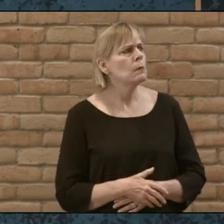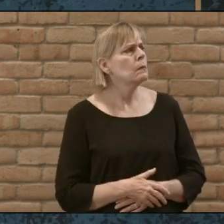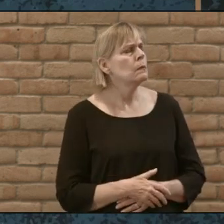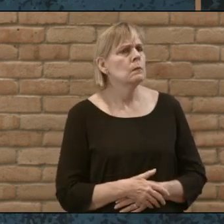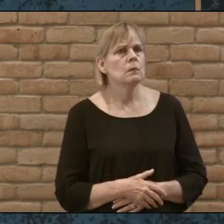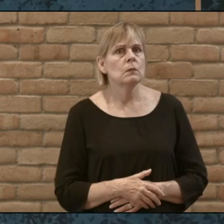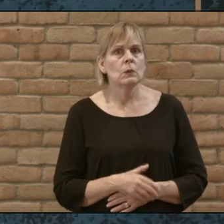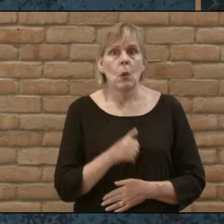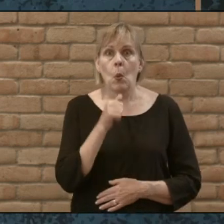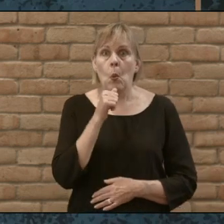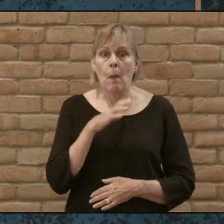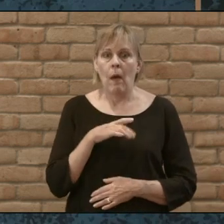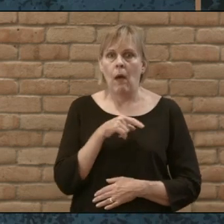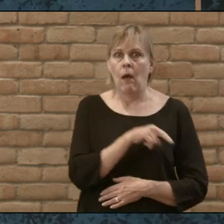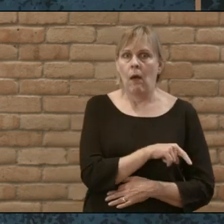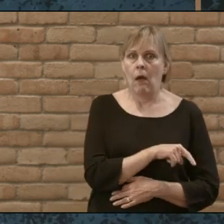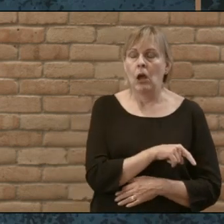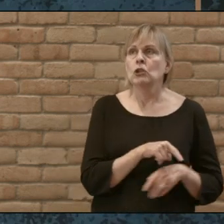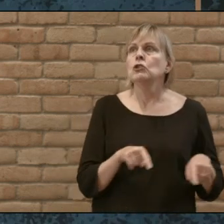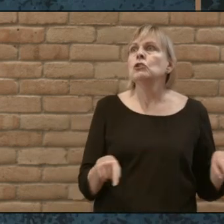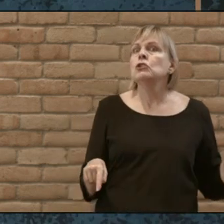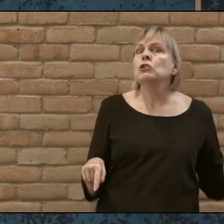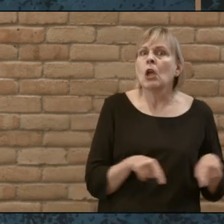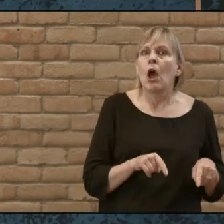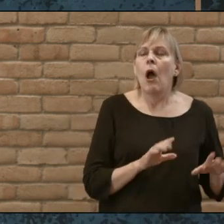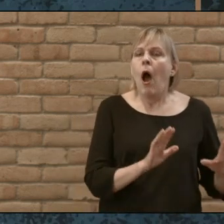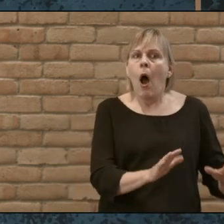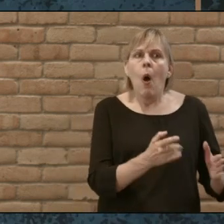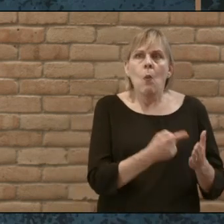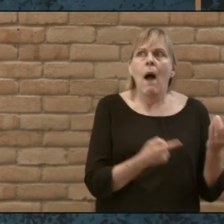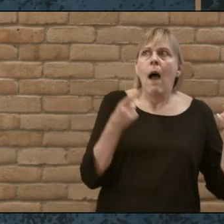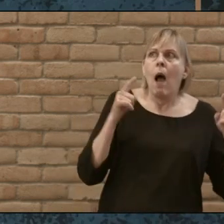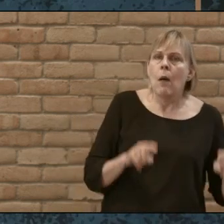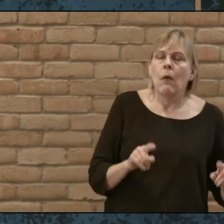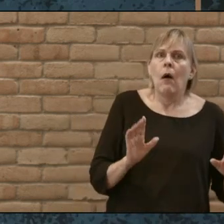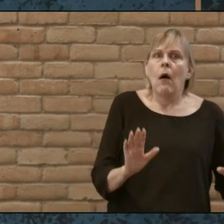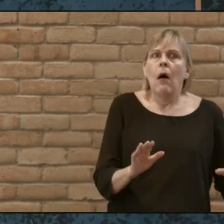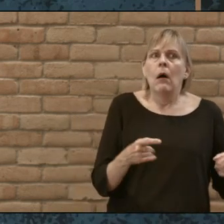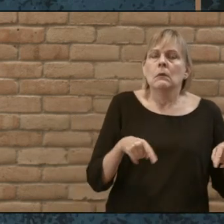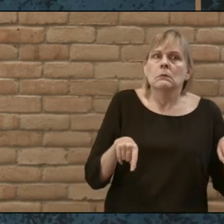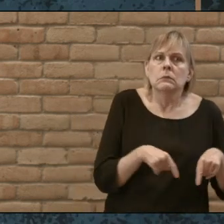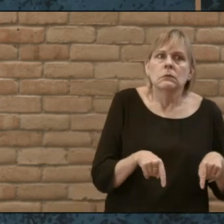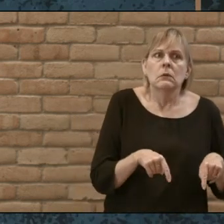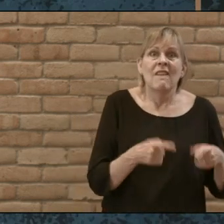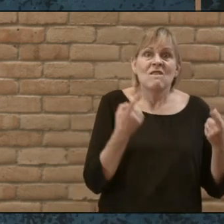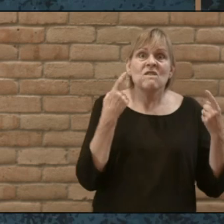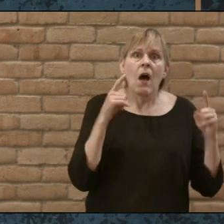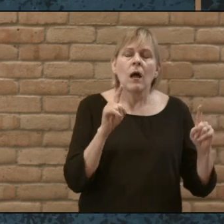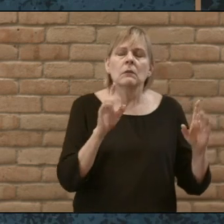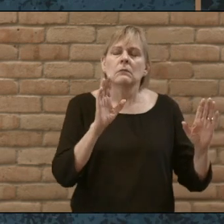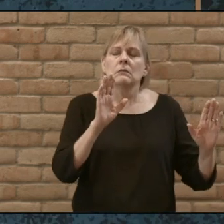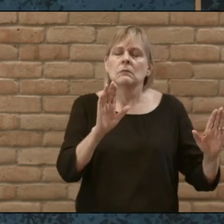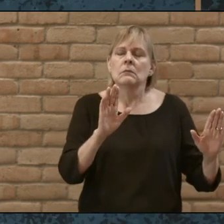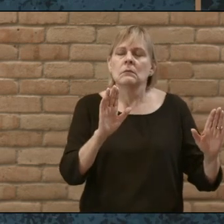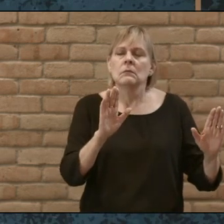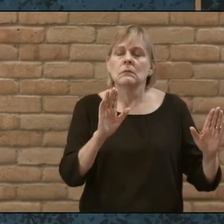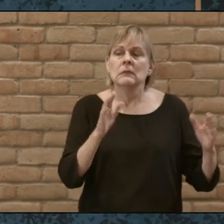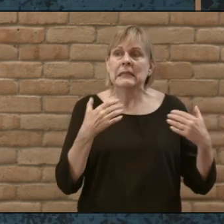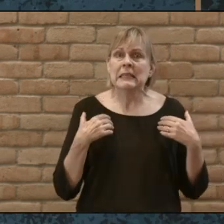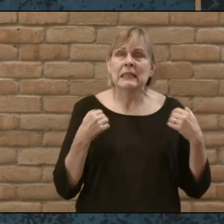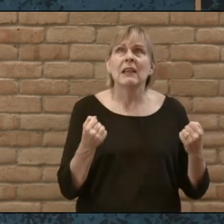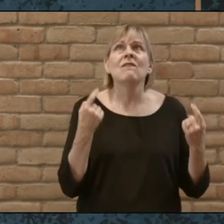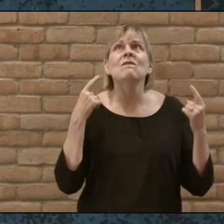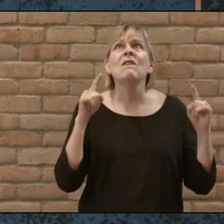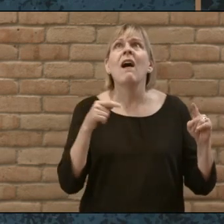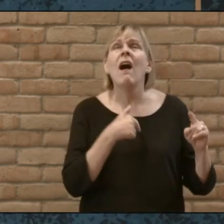and this woman she's trembling at the realization of what had just happened to her she finally got the healing that she